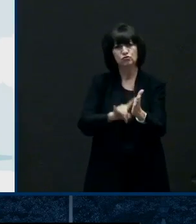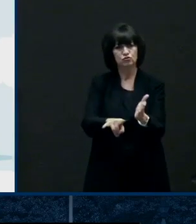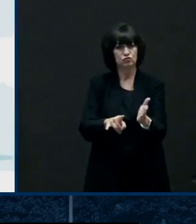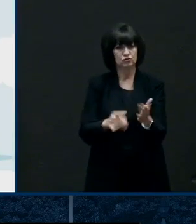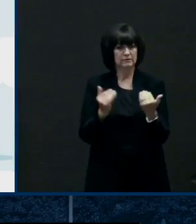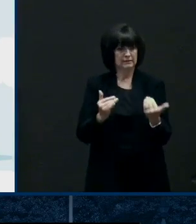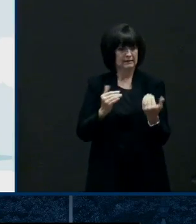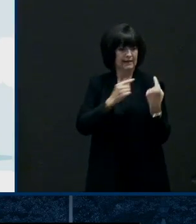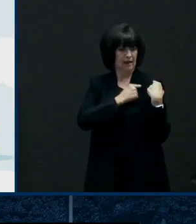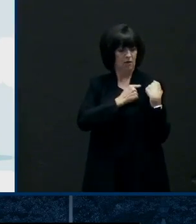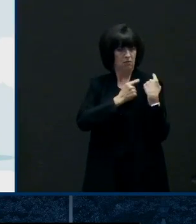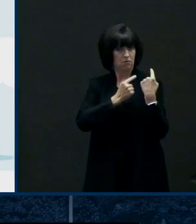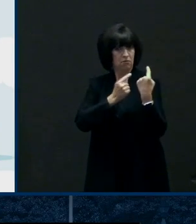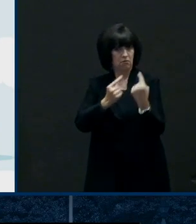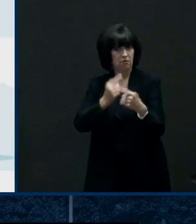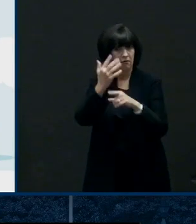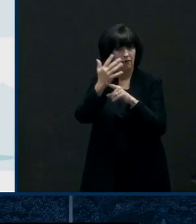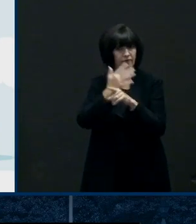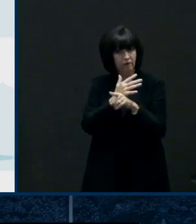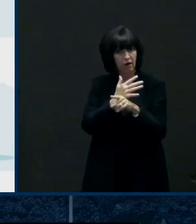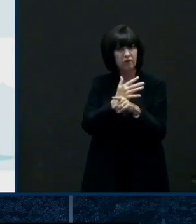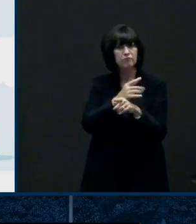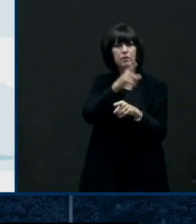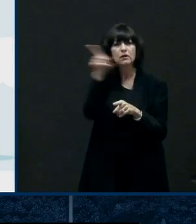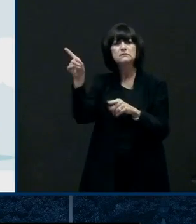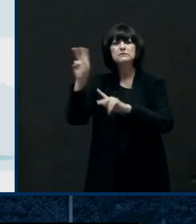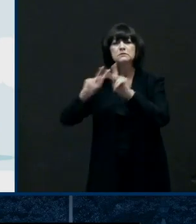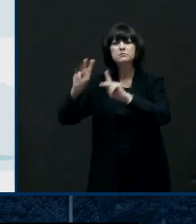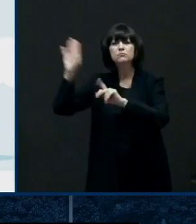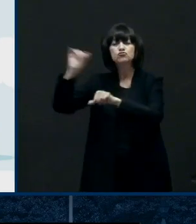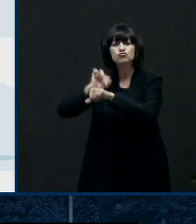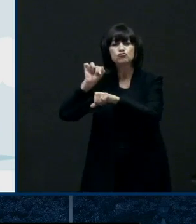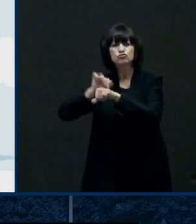now to best prevent the spread of this virus